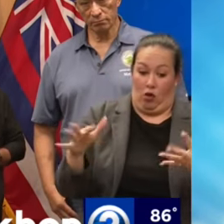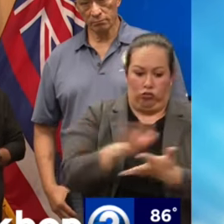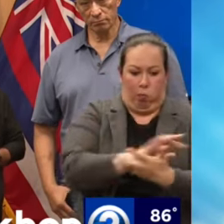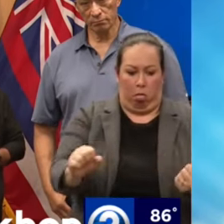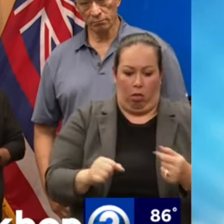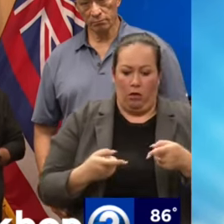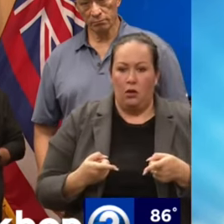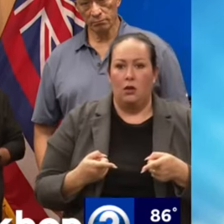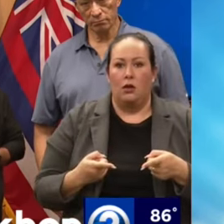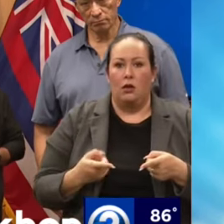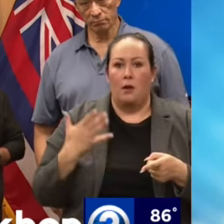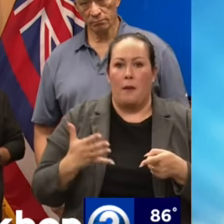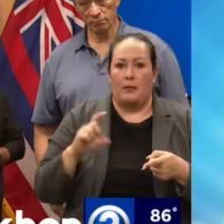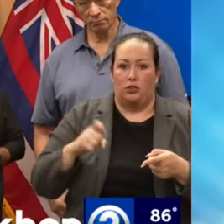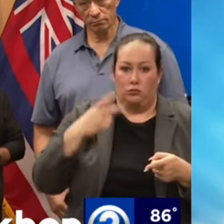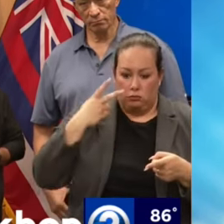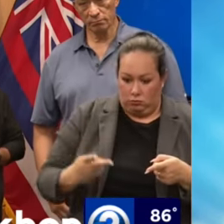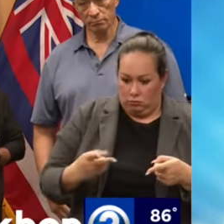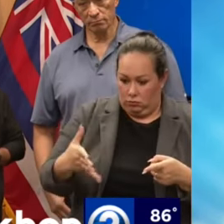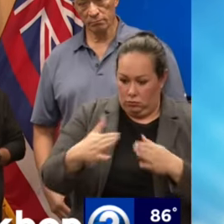I think you should look at her house.